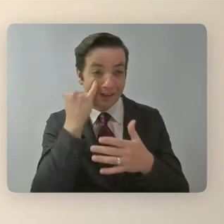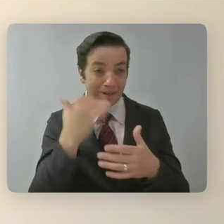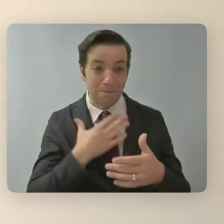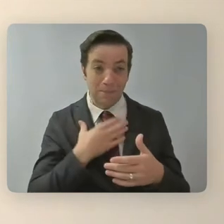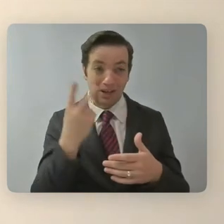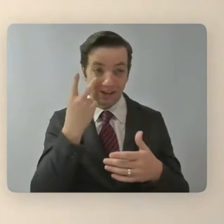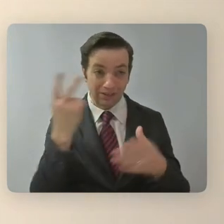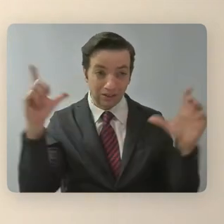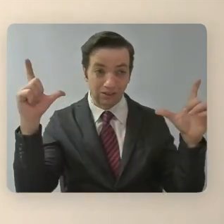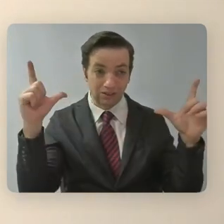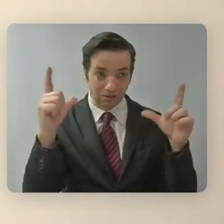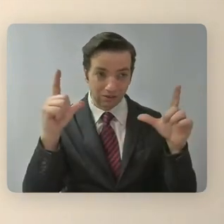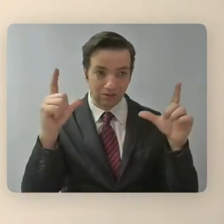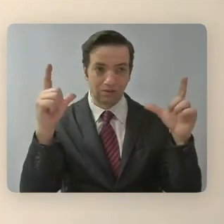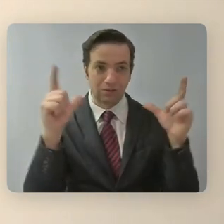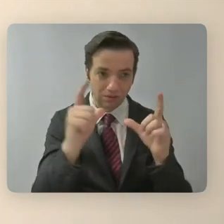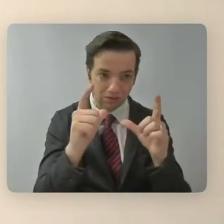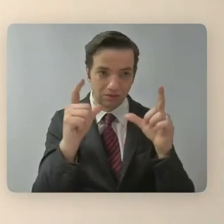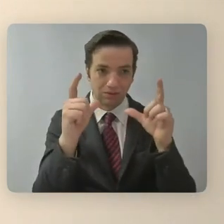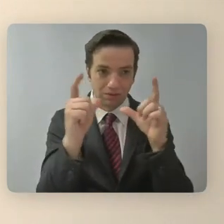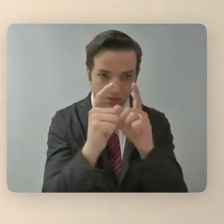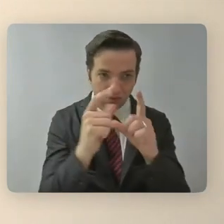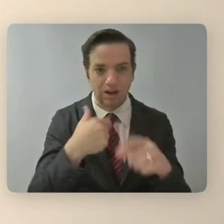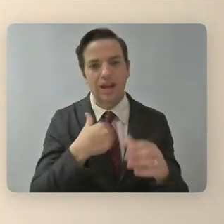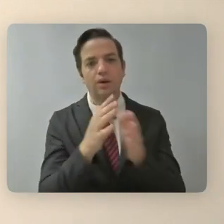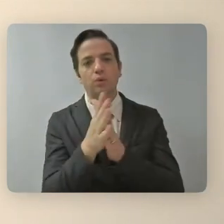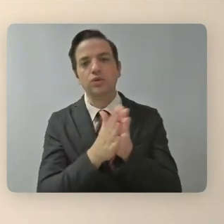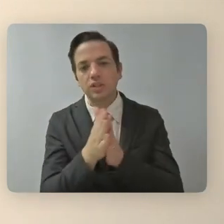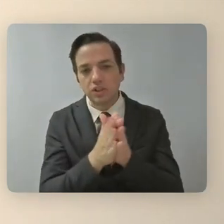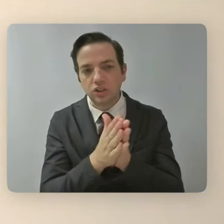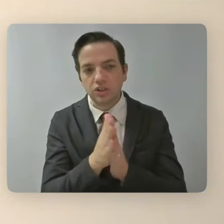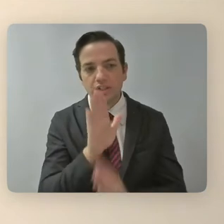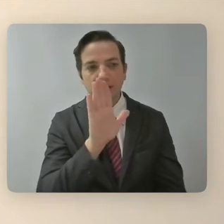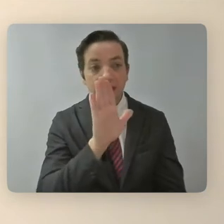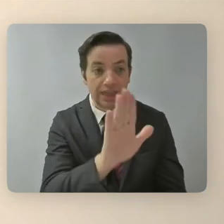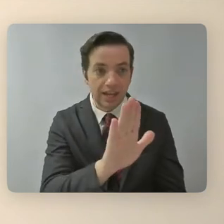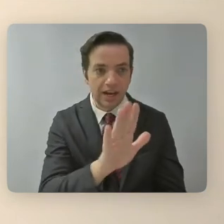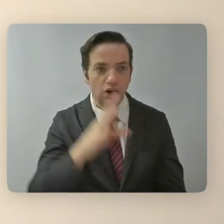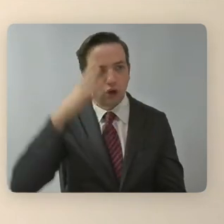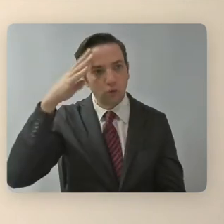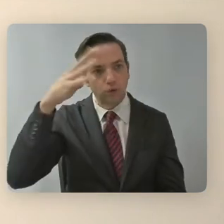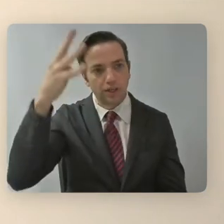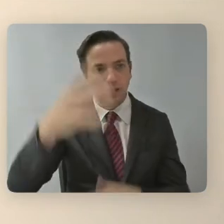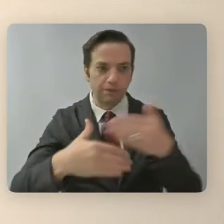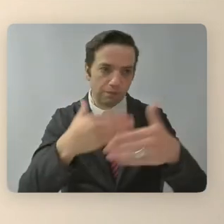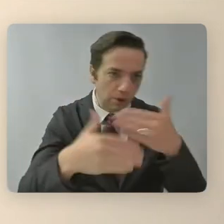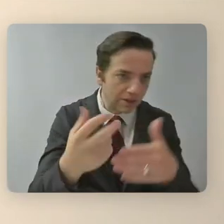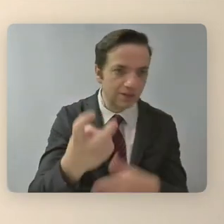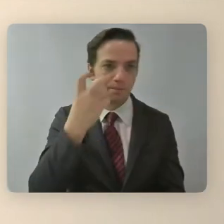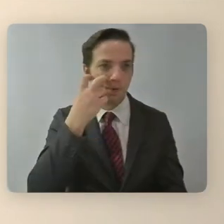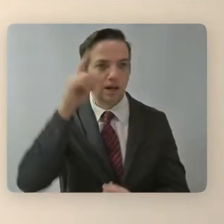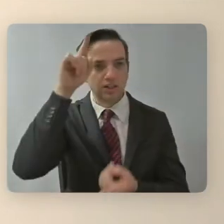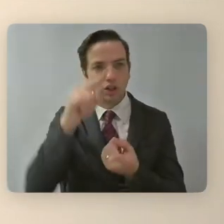um, was to deteriorate and I was interested in their creative process as blind